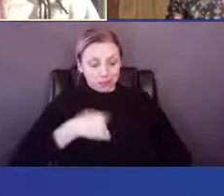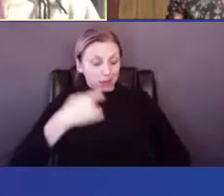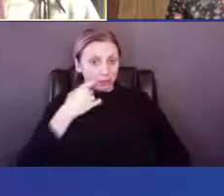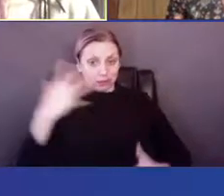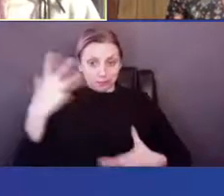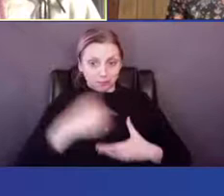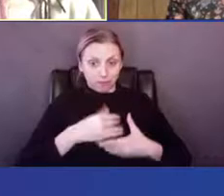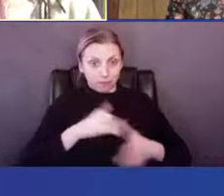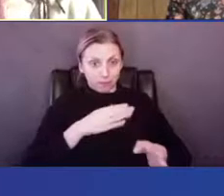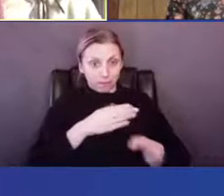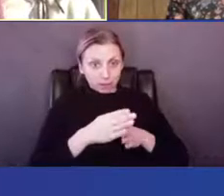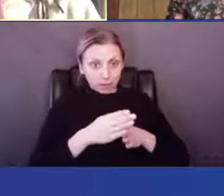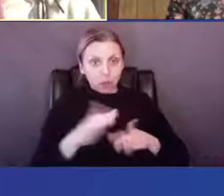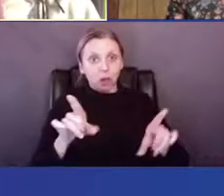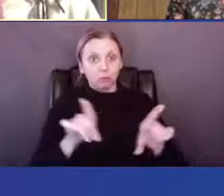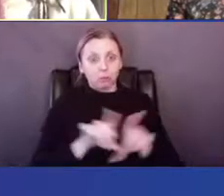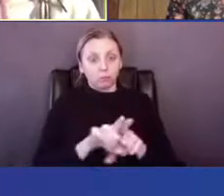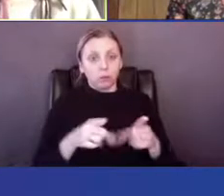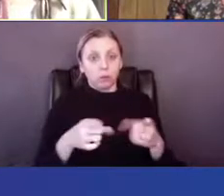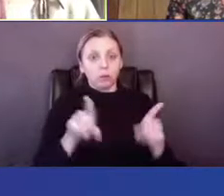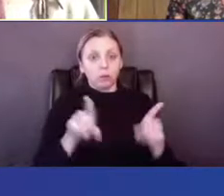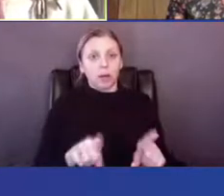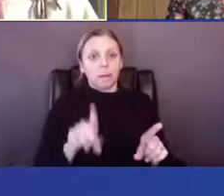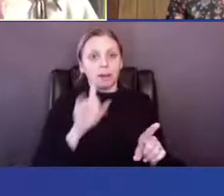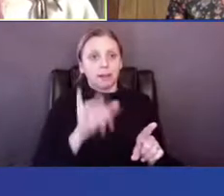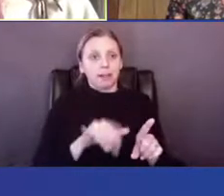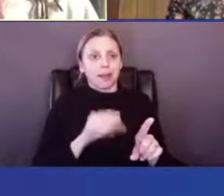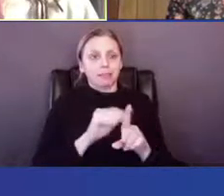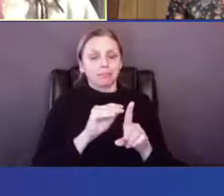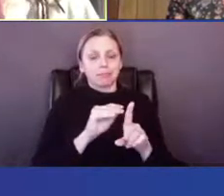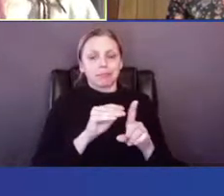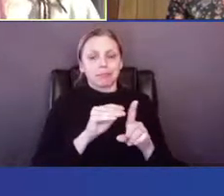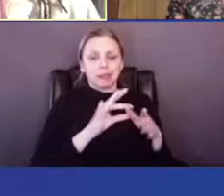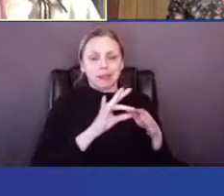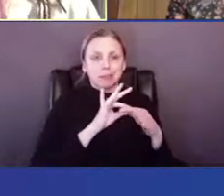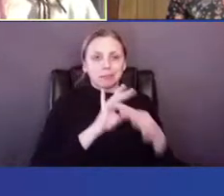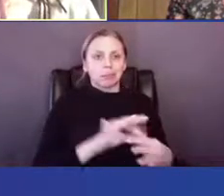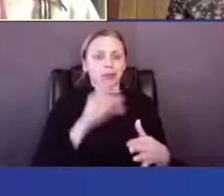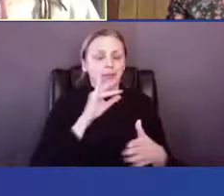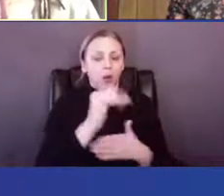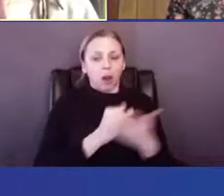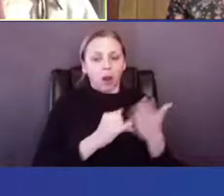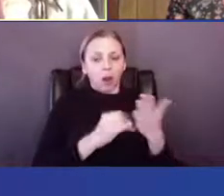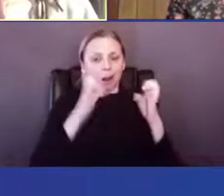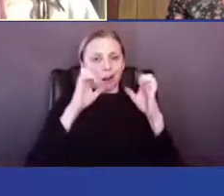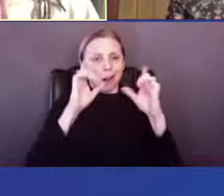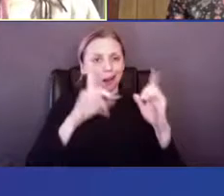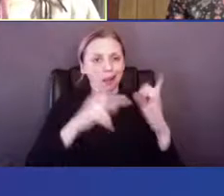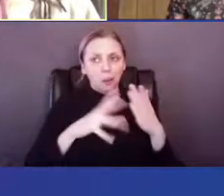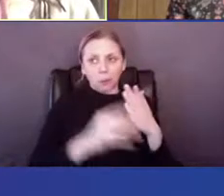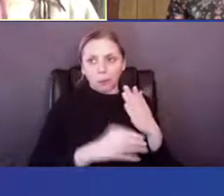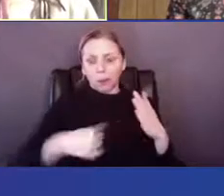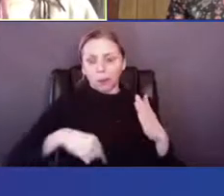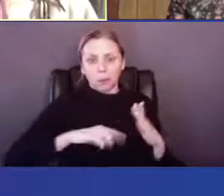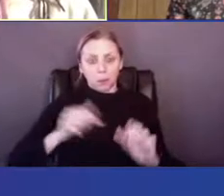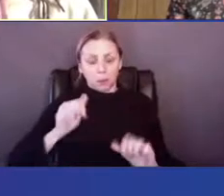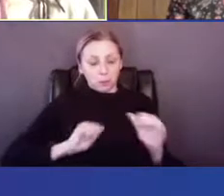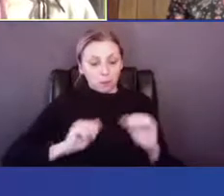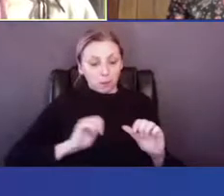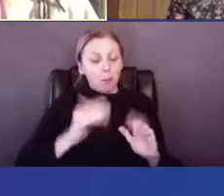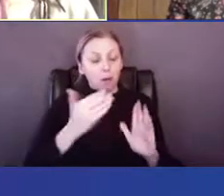field. And it also extended into the arts and eds programs. We performed a lot in